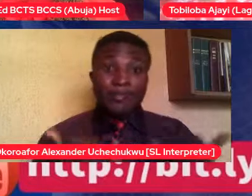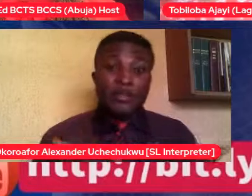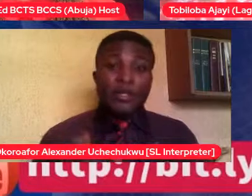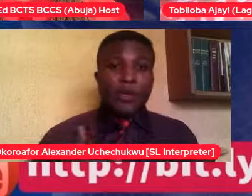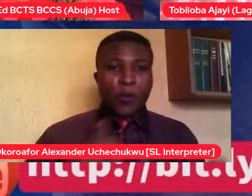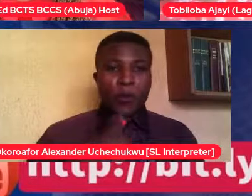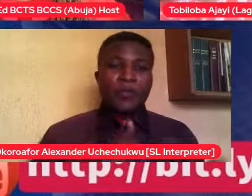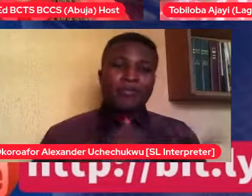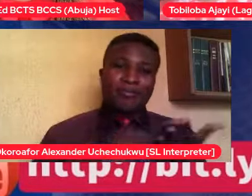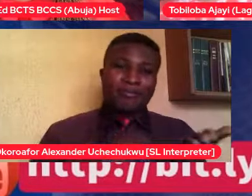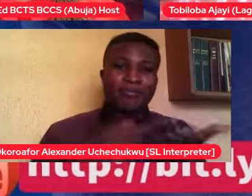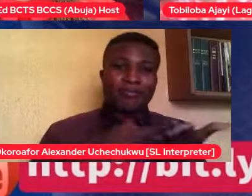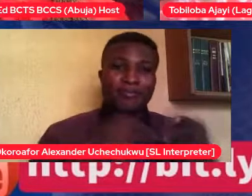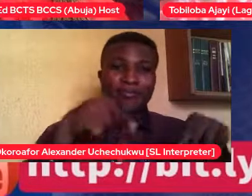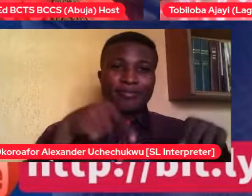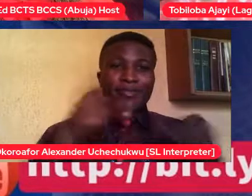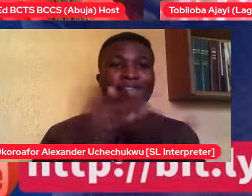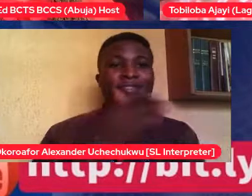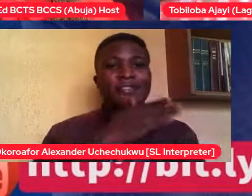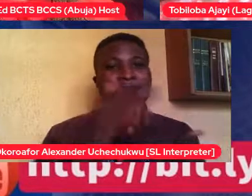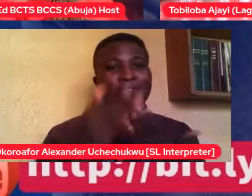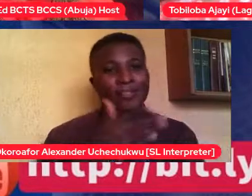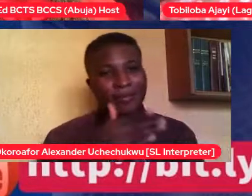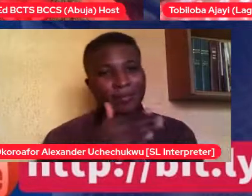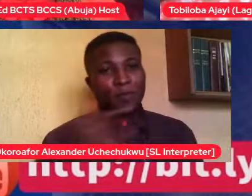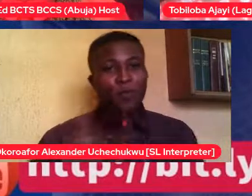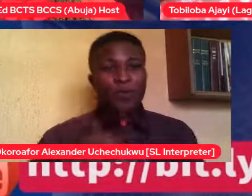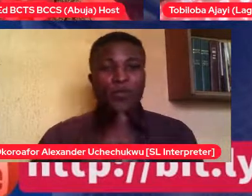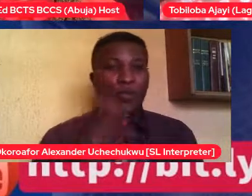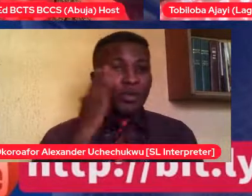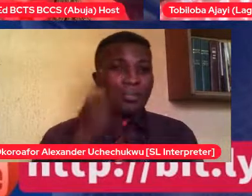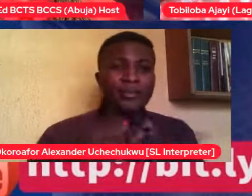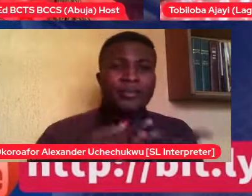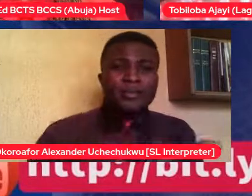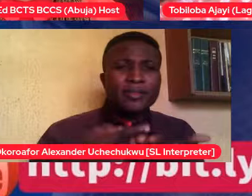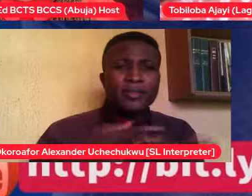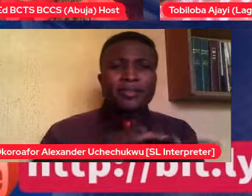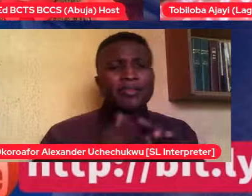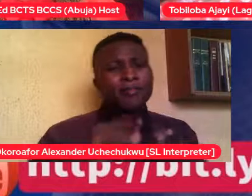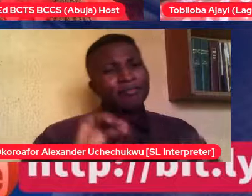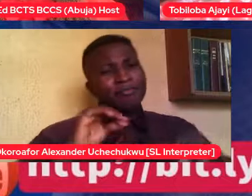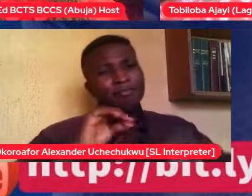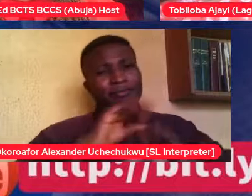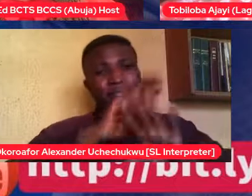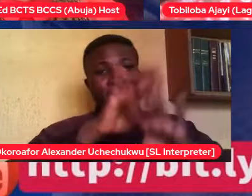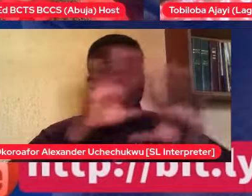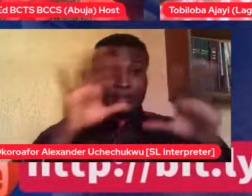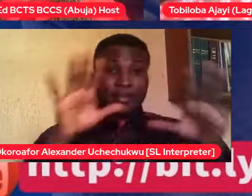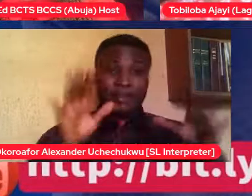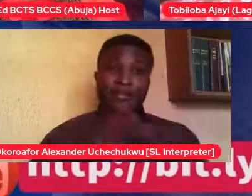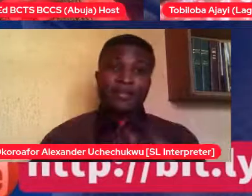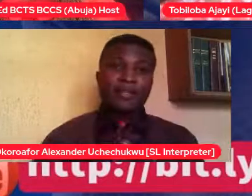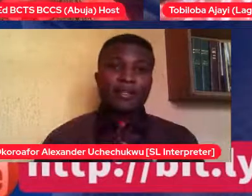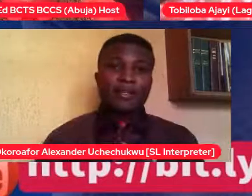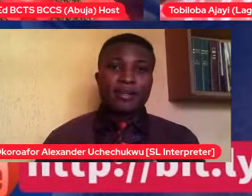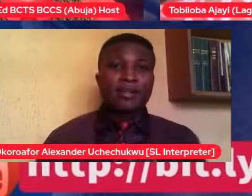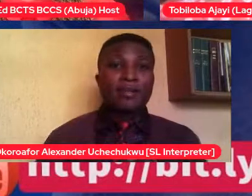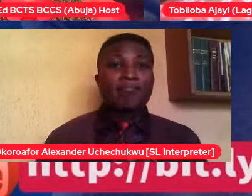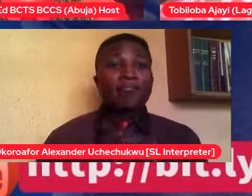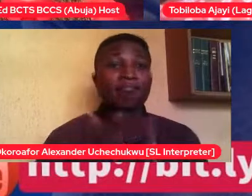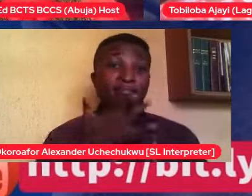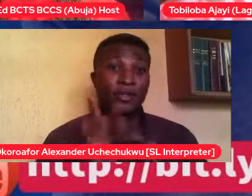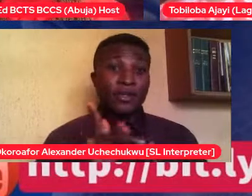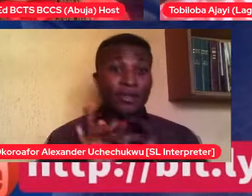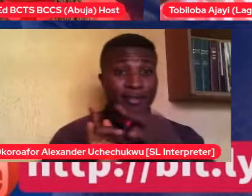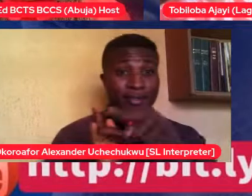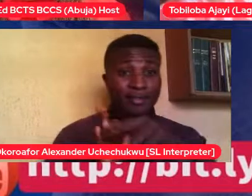And I'm going to keep it so real. We're going to keep it so real. Thankfully. Belalaya said to us, she has a teenager, a young adult, living with